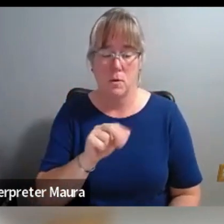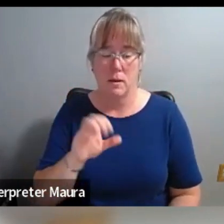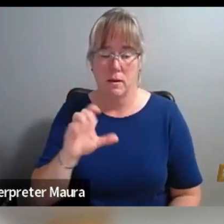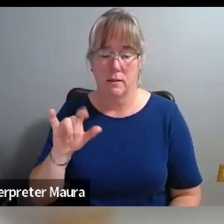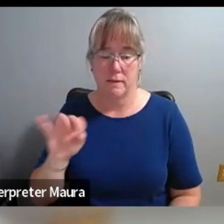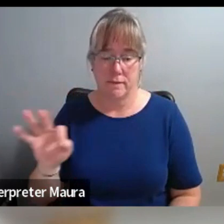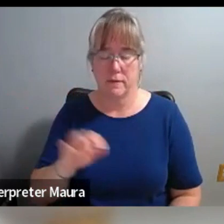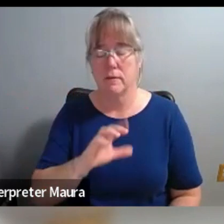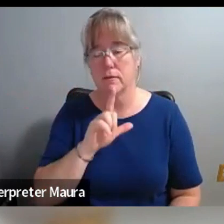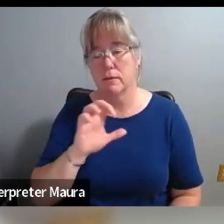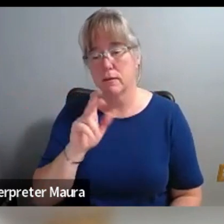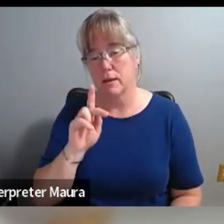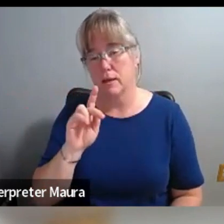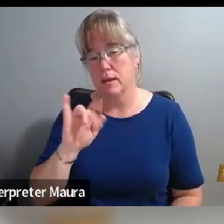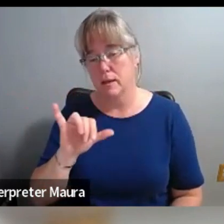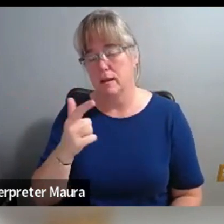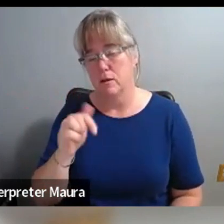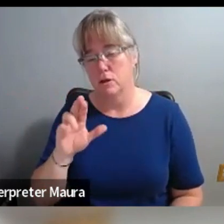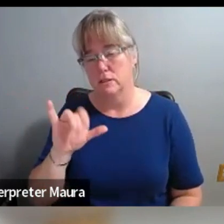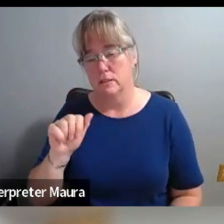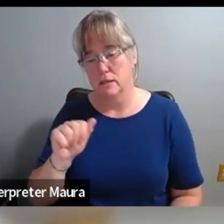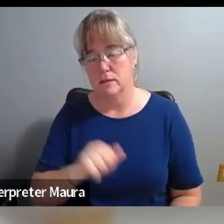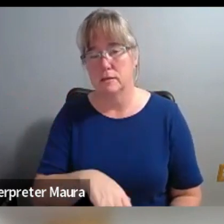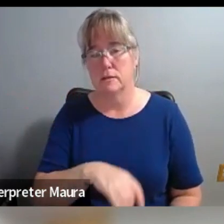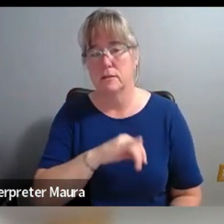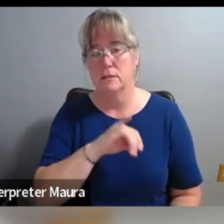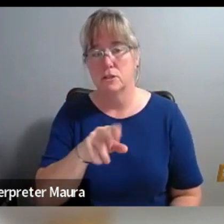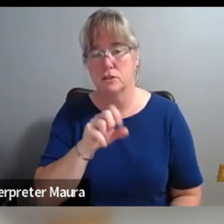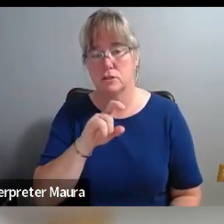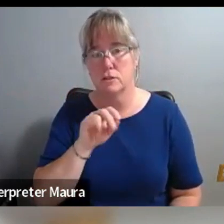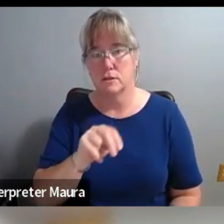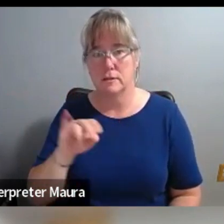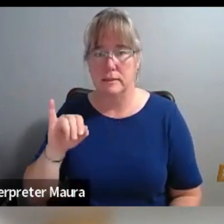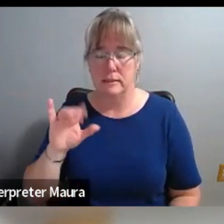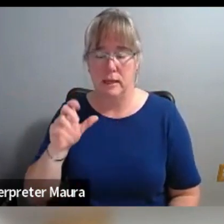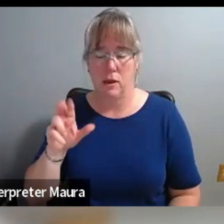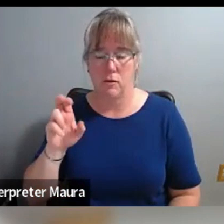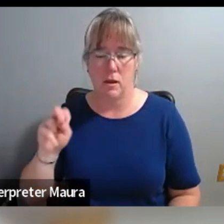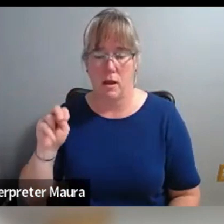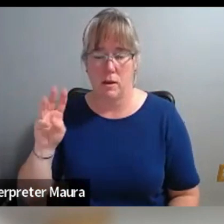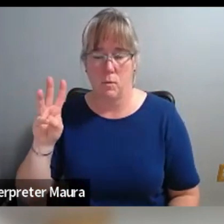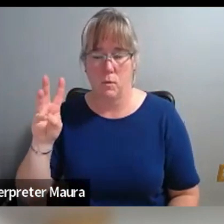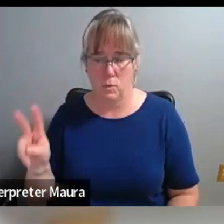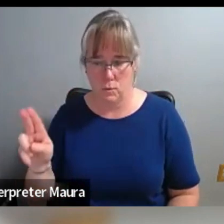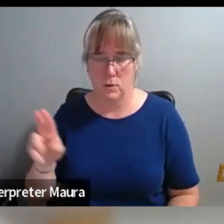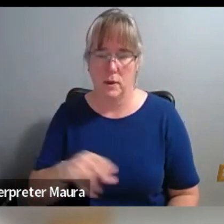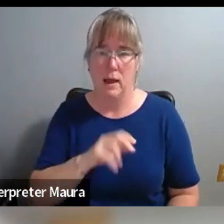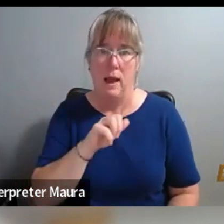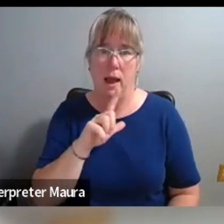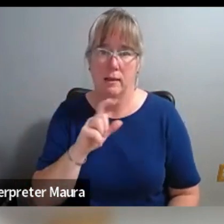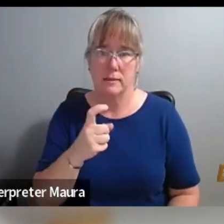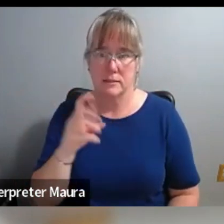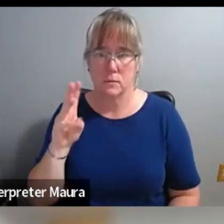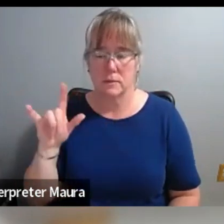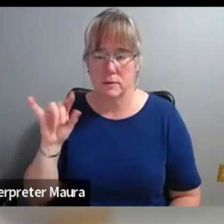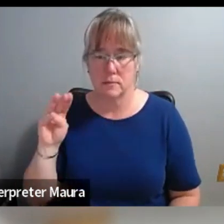Lucky Garcia, Justin Ikerianwu, Alex Kimball Williams, Munfua